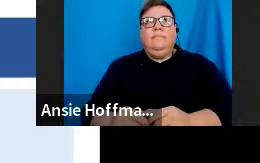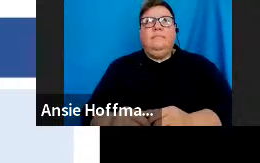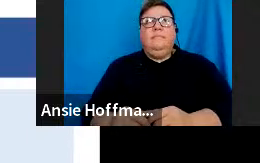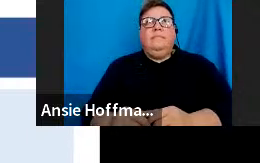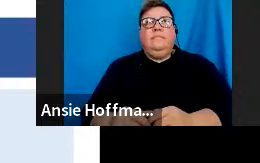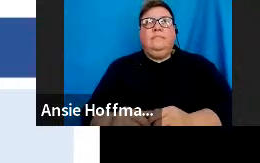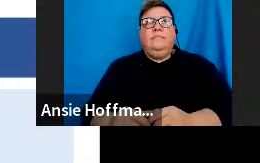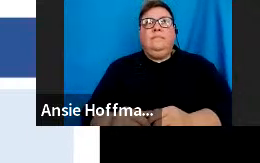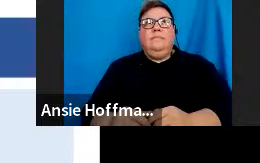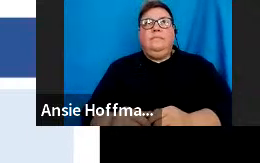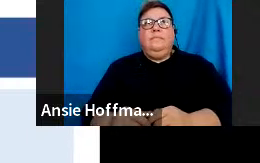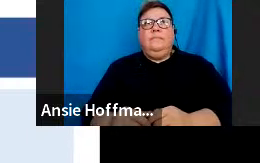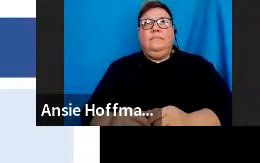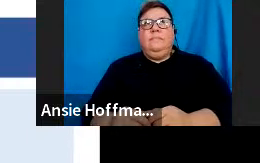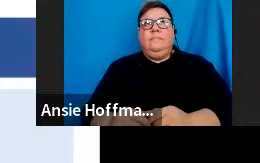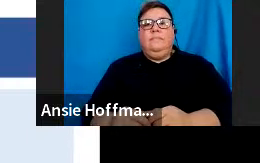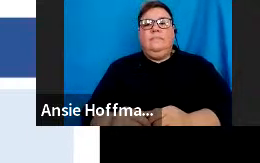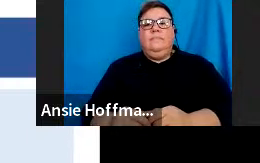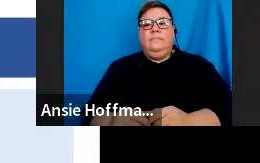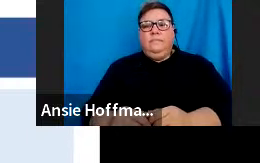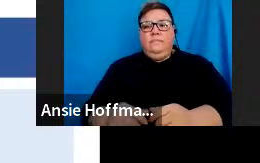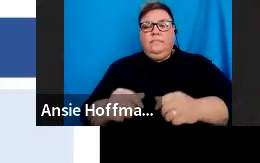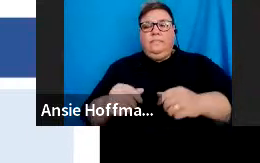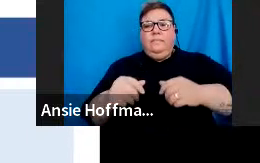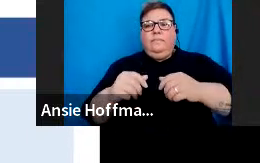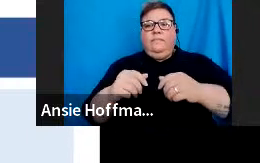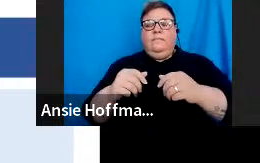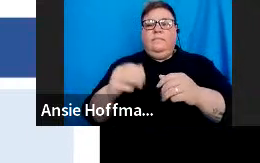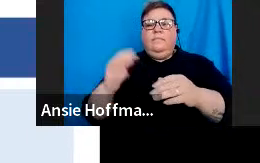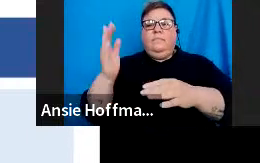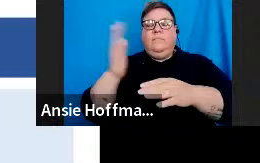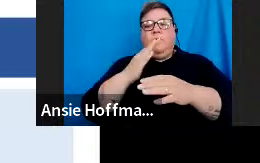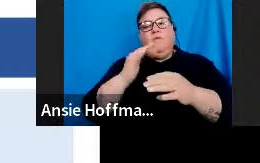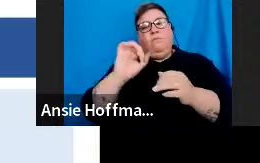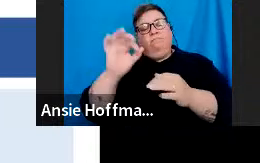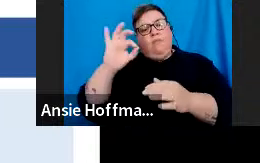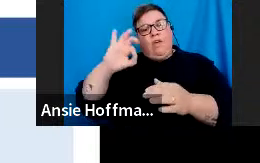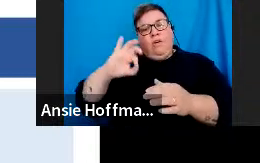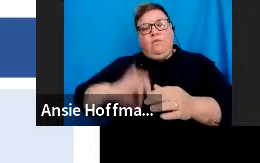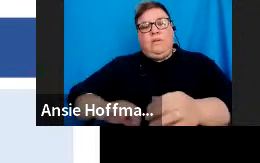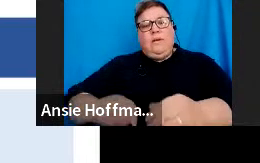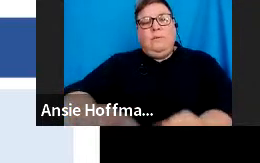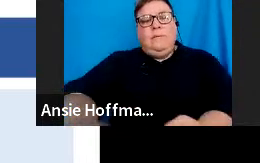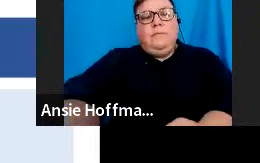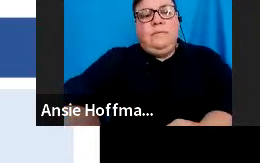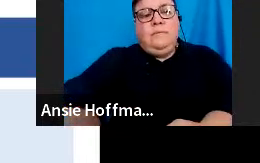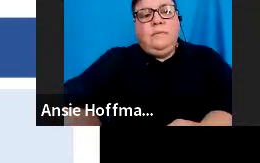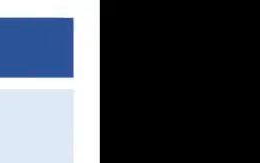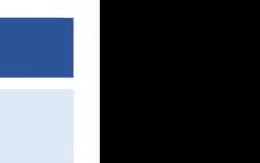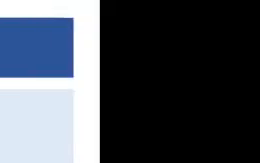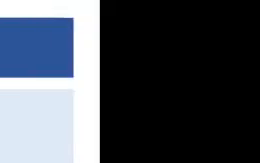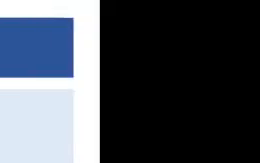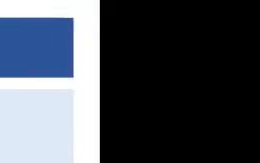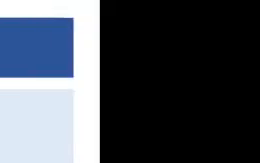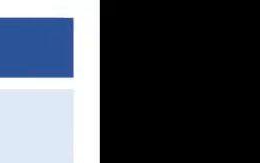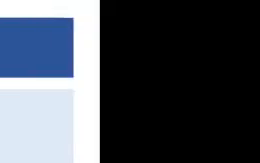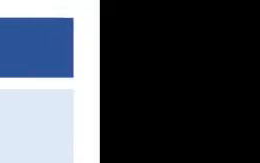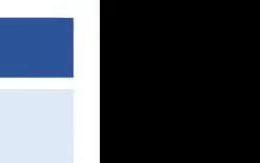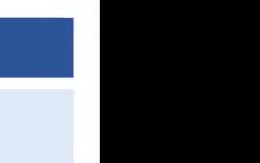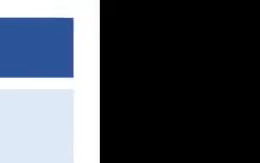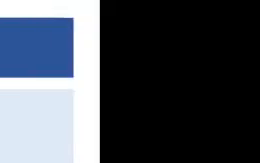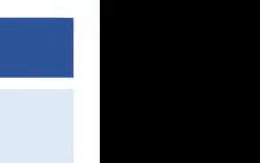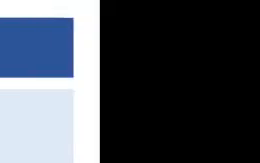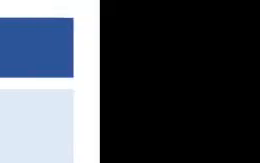reason would be transfer before retirement. So, that's paragraph 2-1c. Taxpayers can now on